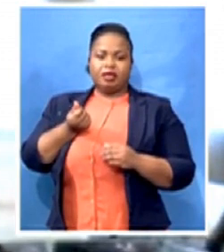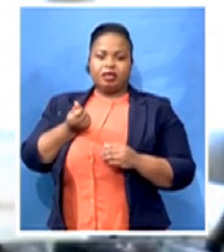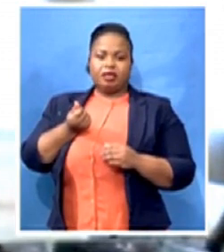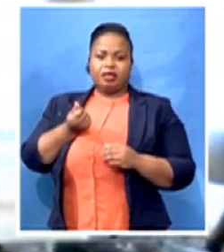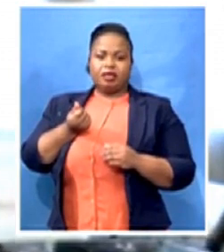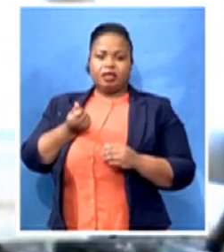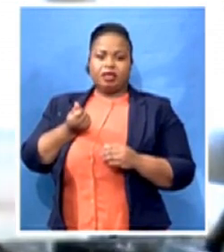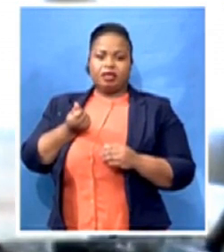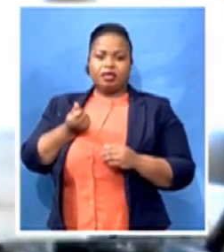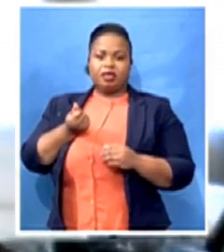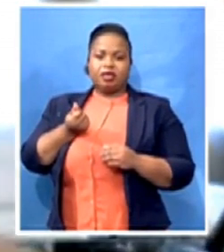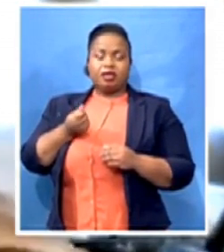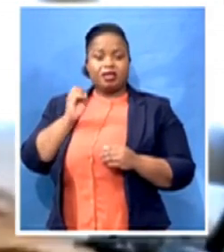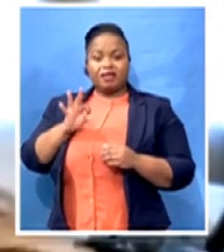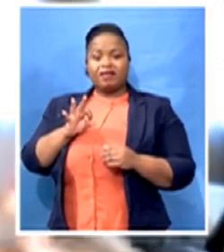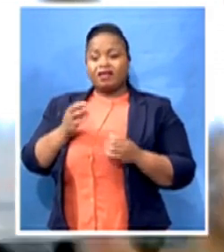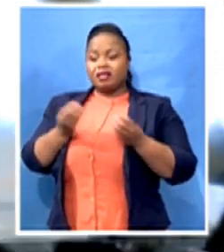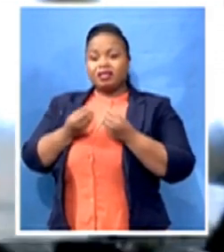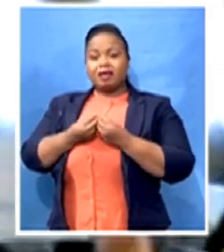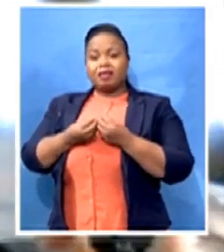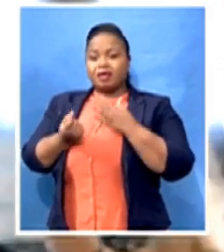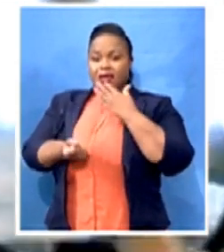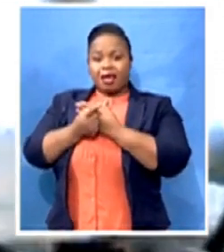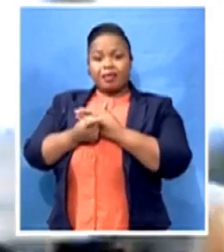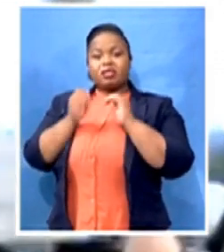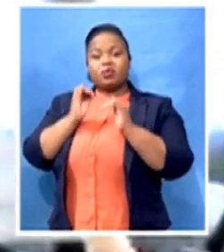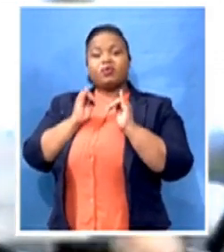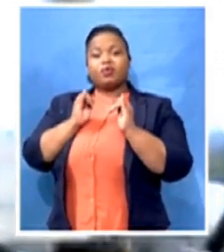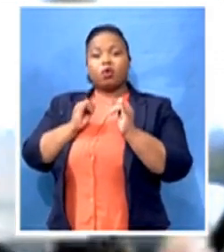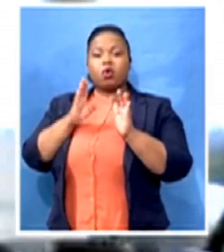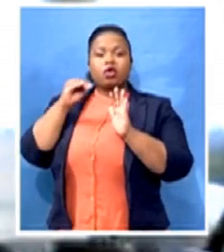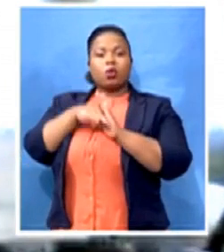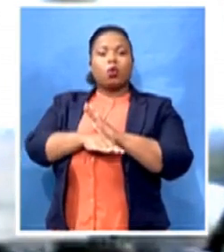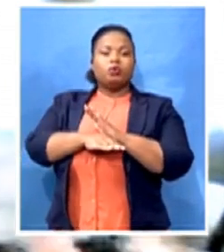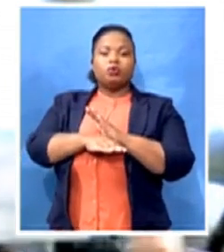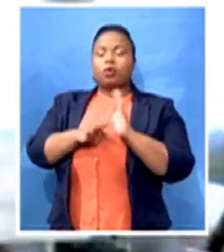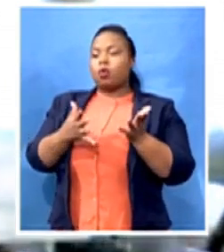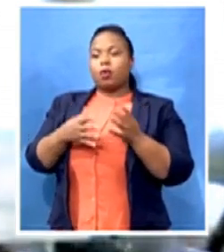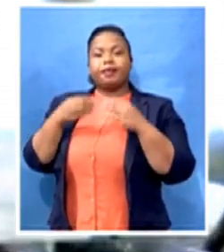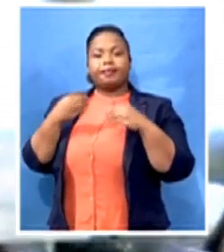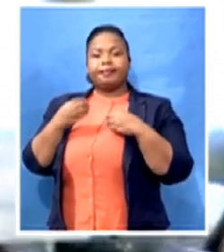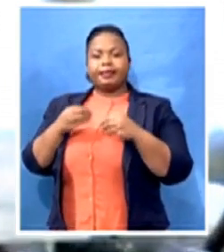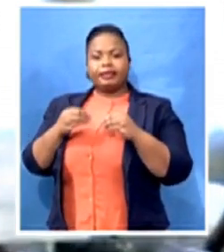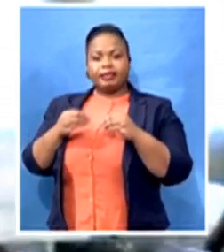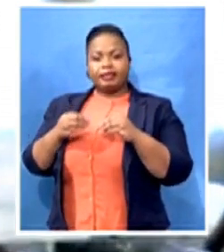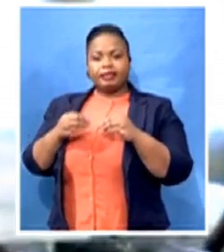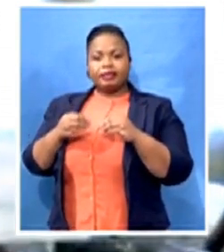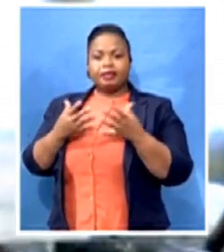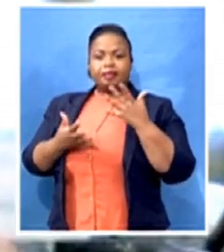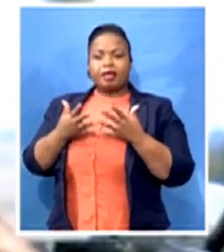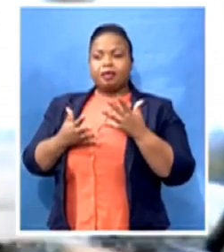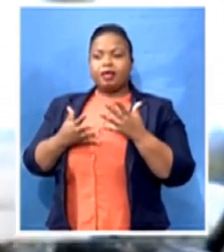event. For example, if a business that is in logistics loses a truck, which is in excess of a million rand odd,